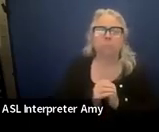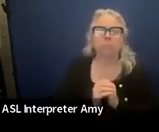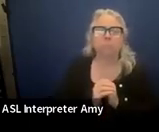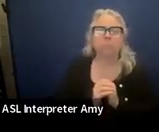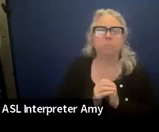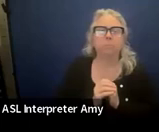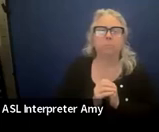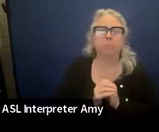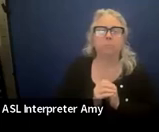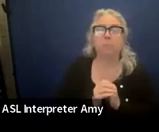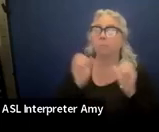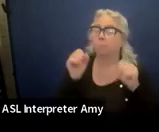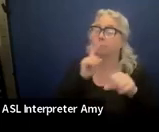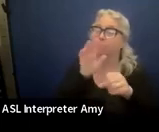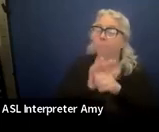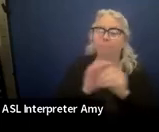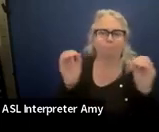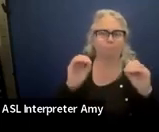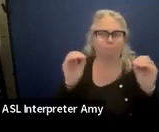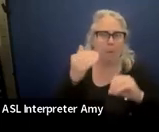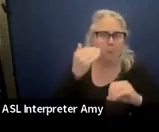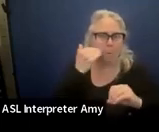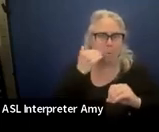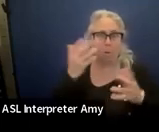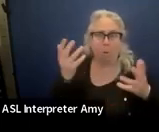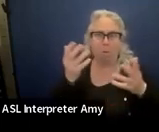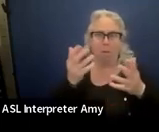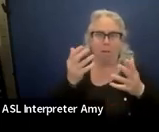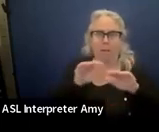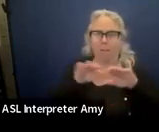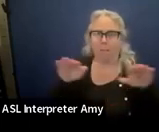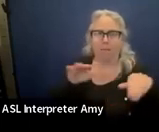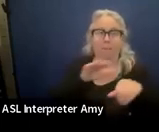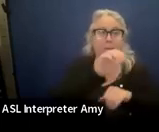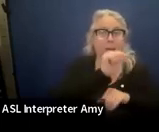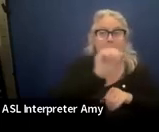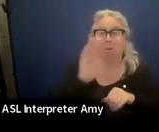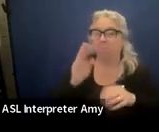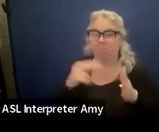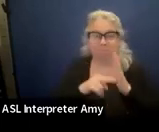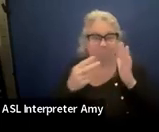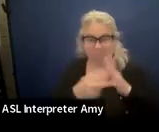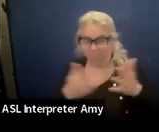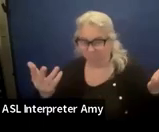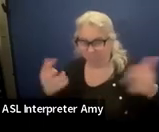I can guarantee you none of us know what level A and level B mean. So.